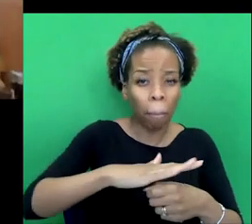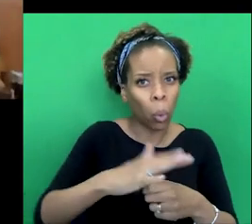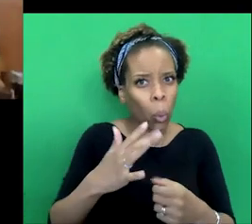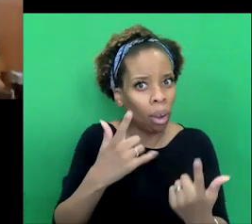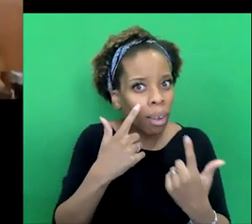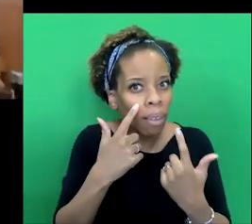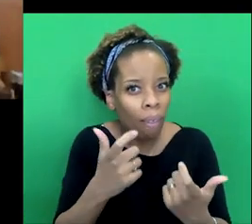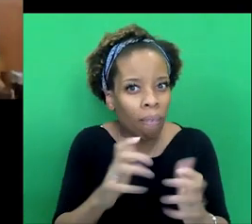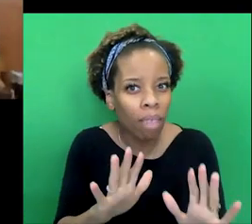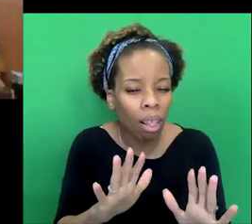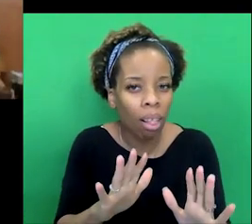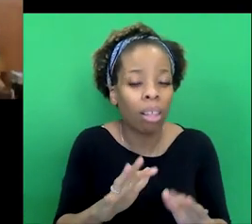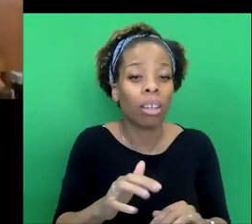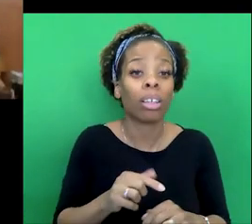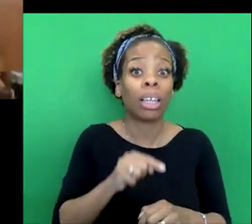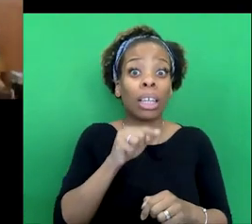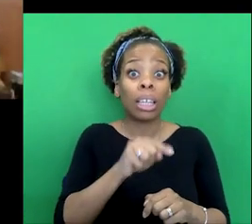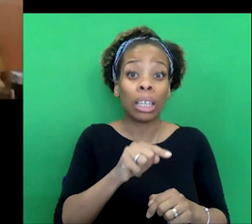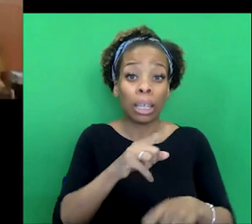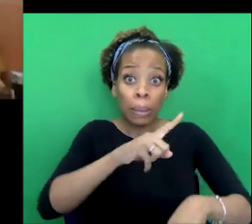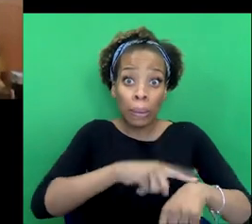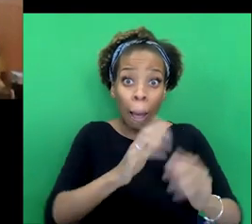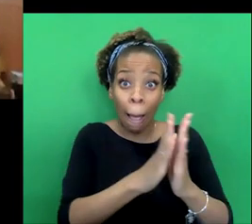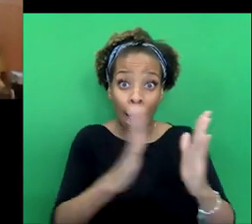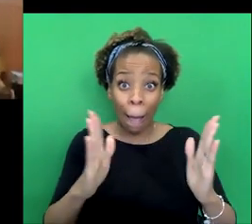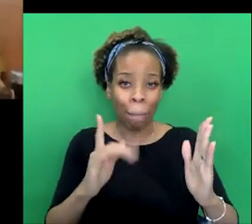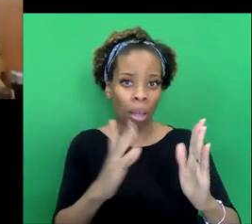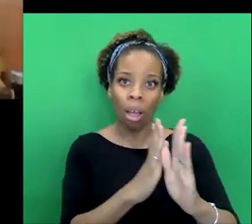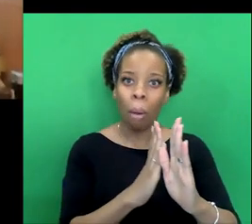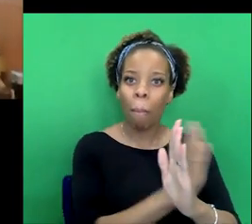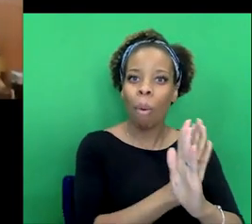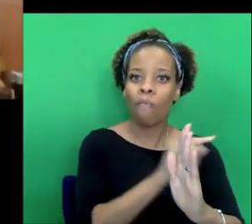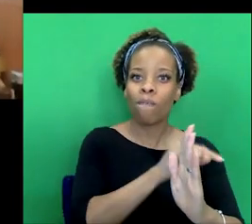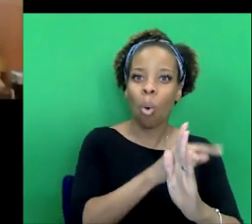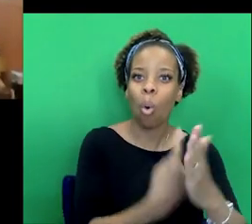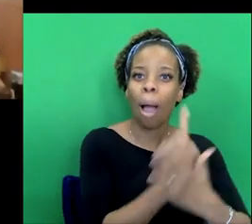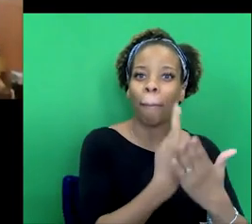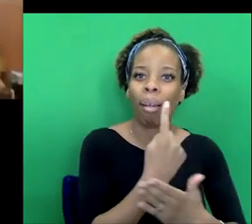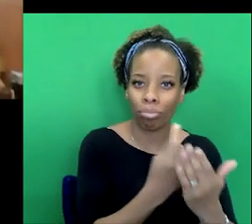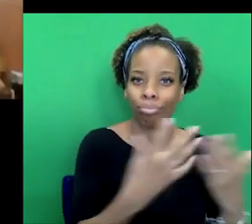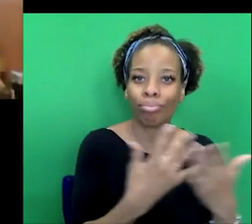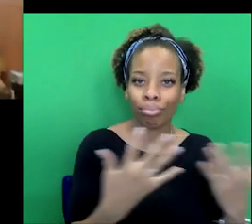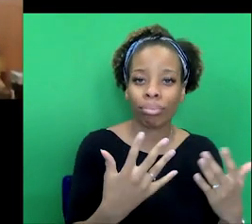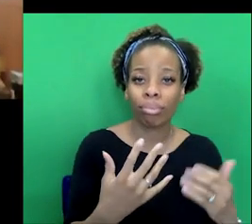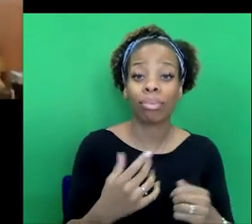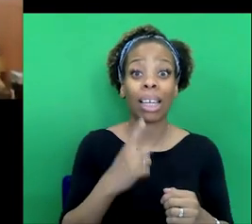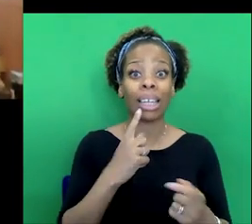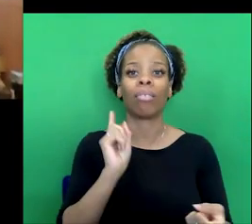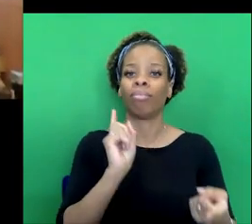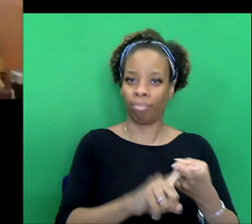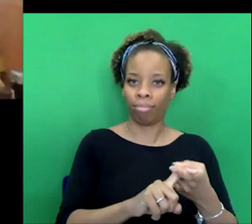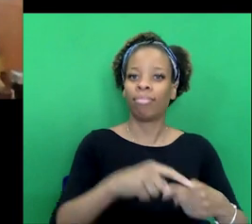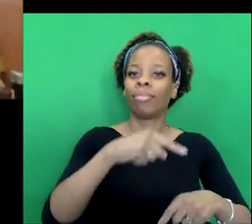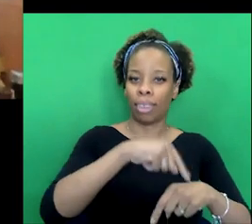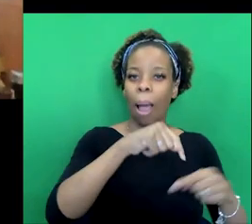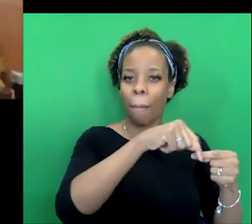Reichenbach fall. So he, he makes it very clear that this happened before. And it's so he set the timeline in that, in